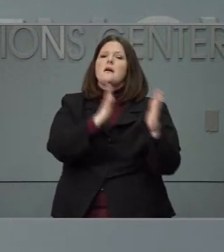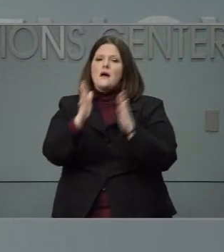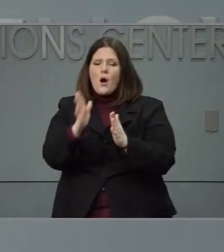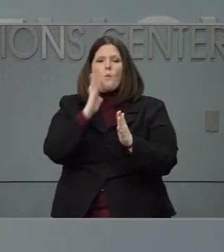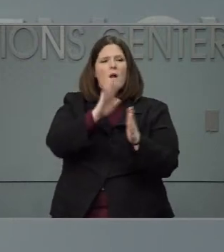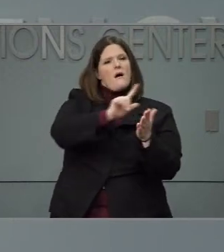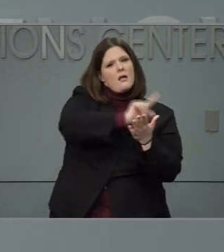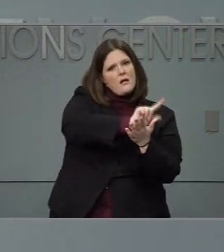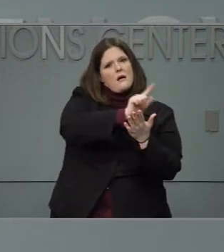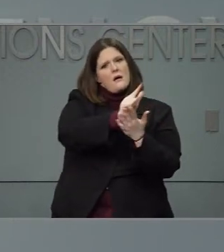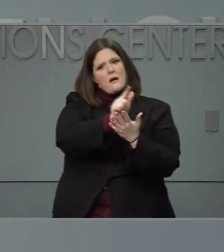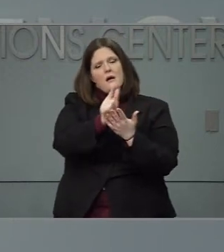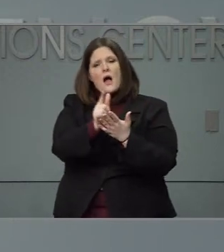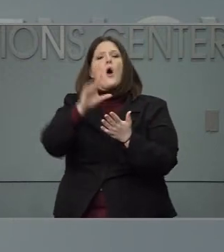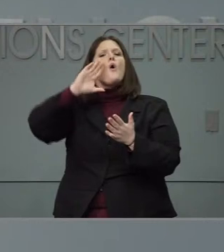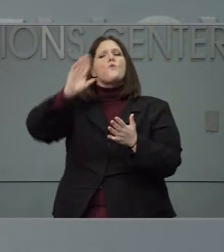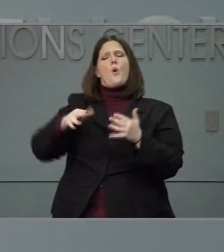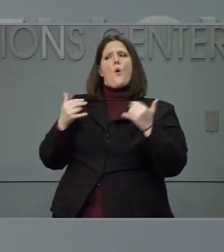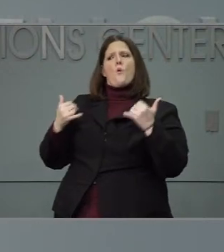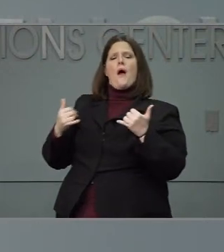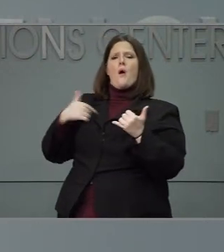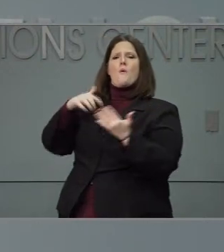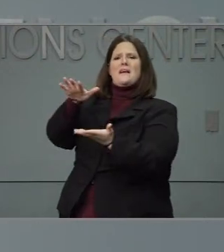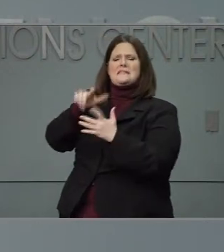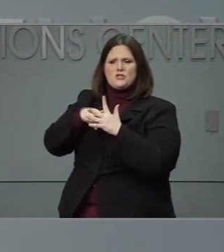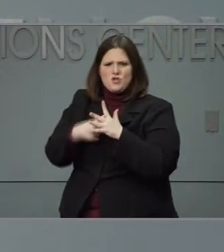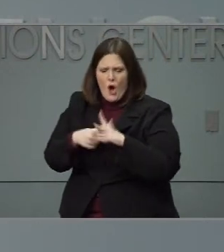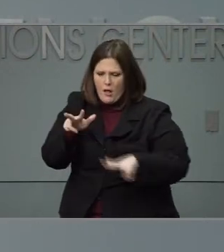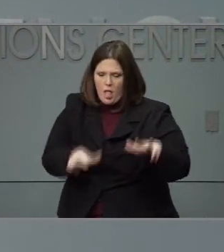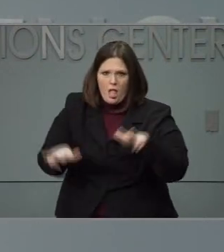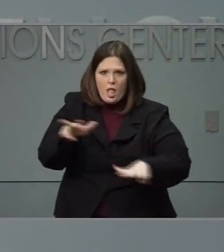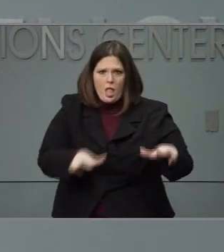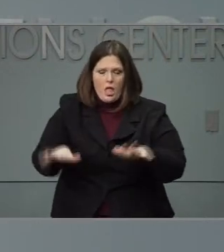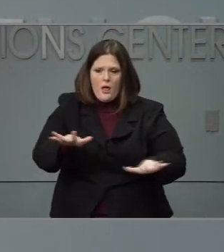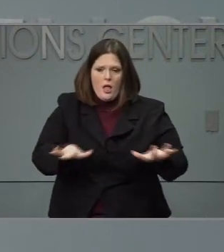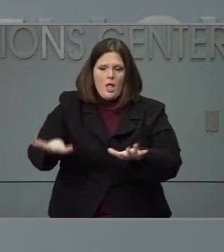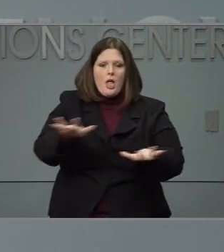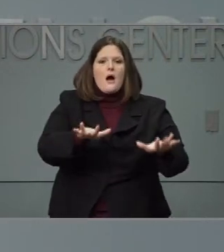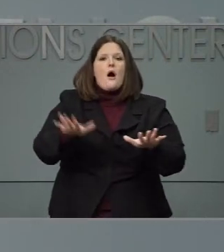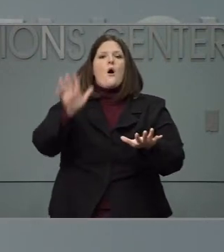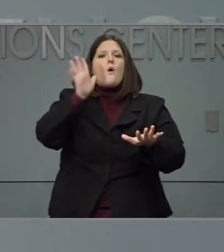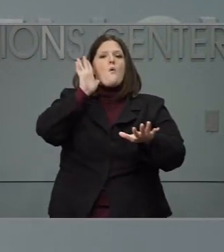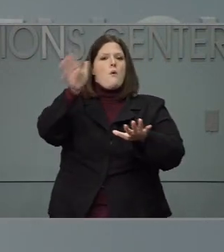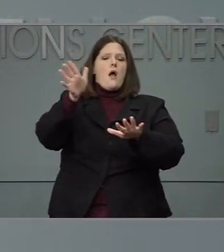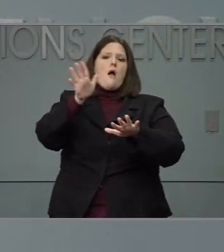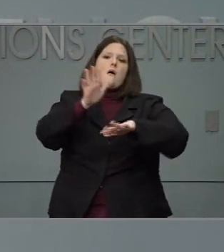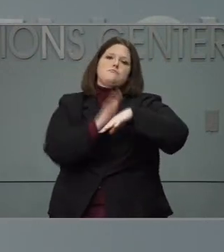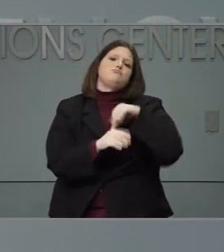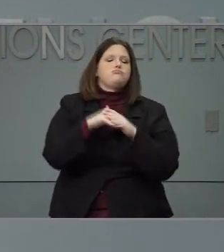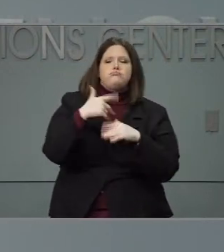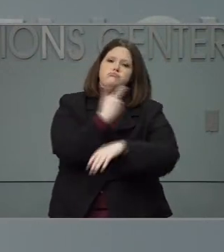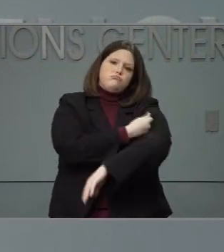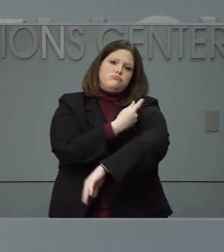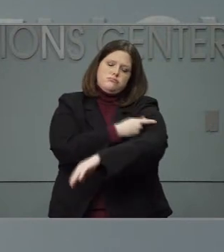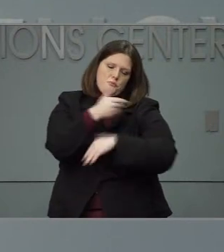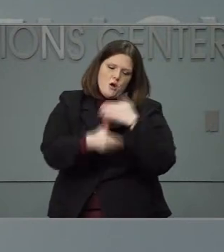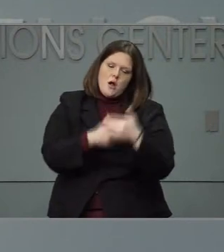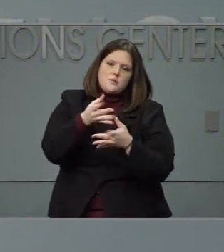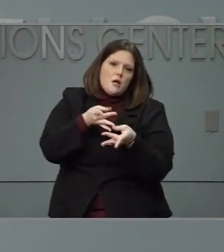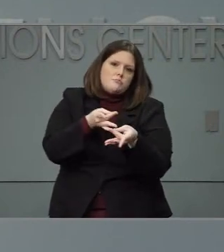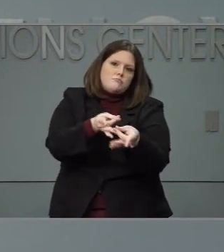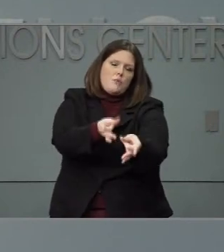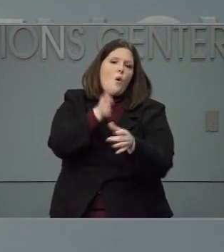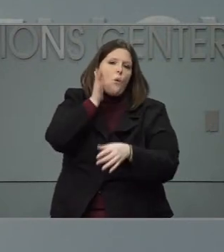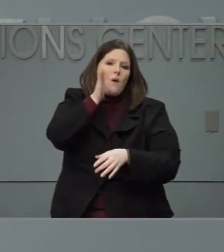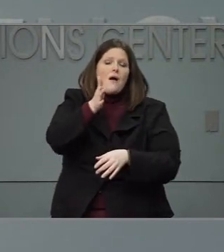going to be a maturing of this process as we go forward. It's new for all of us. So we want to make sure that we are tracking